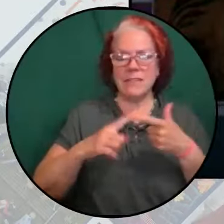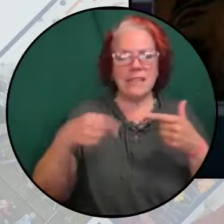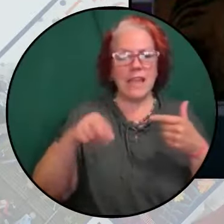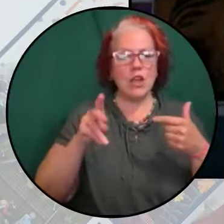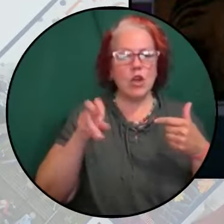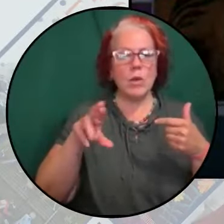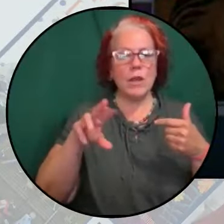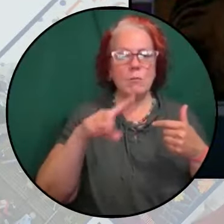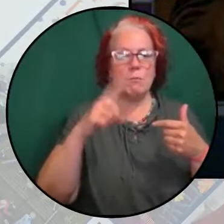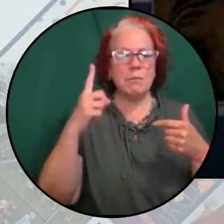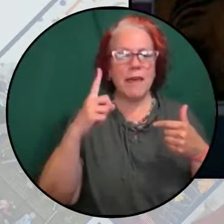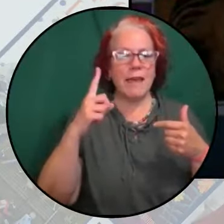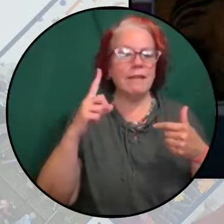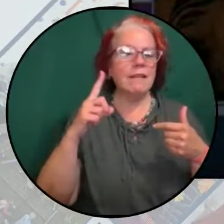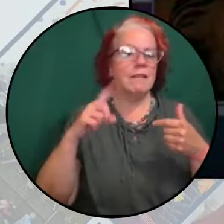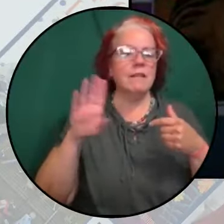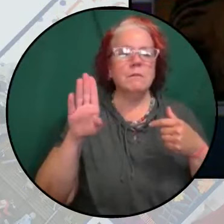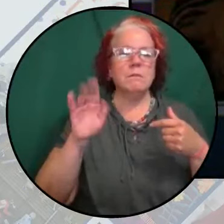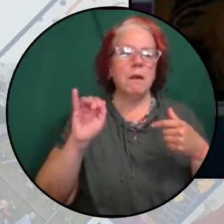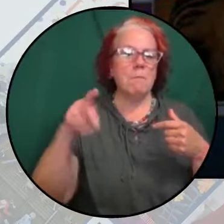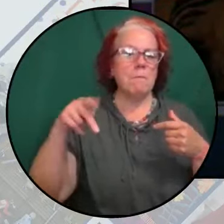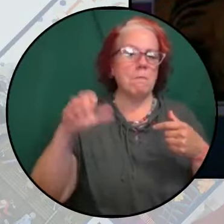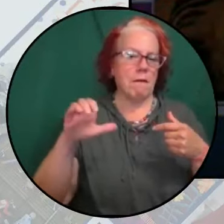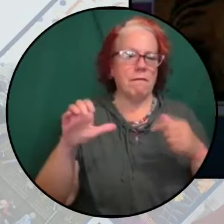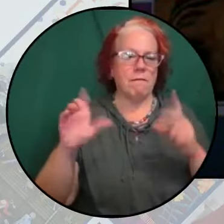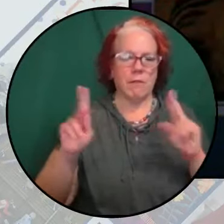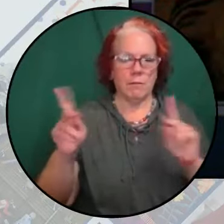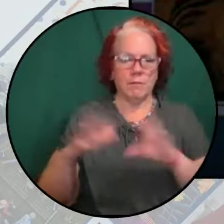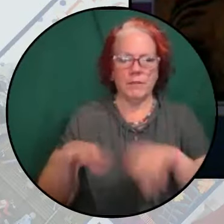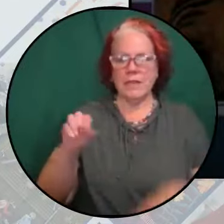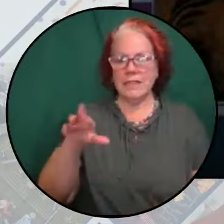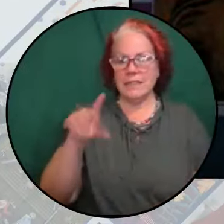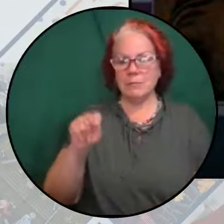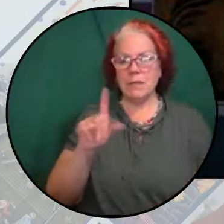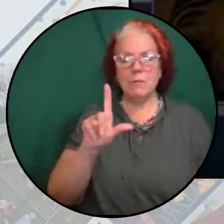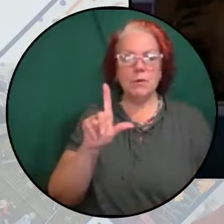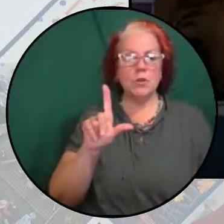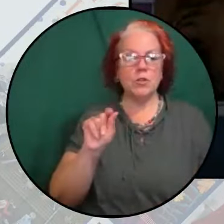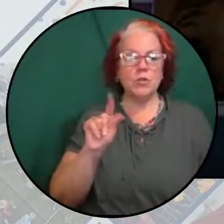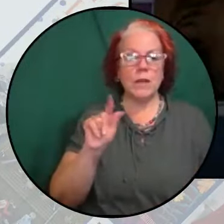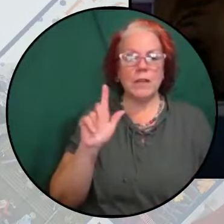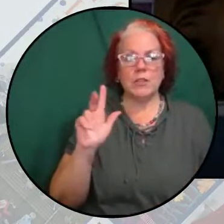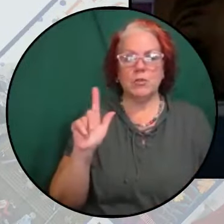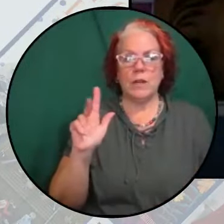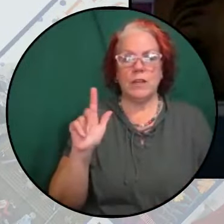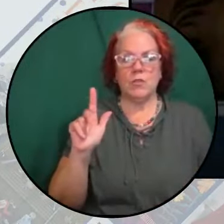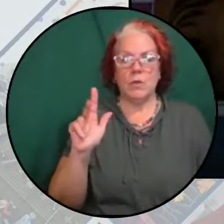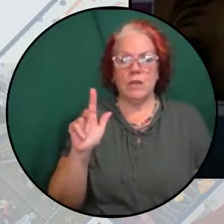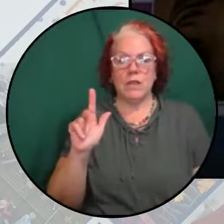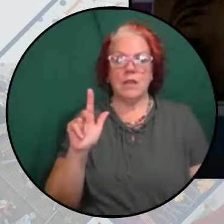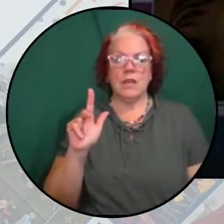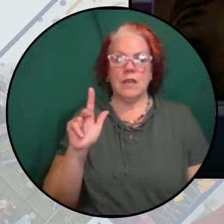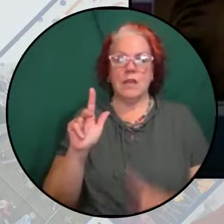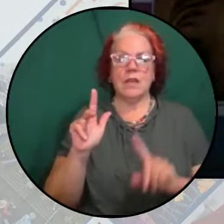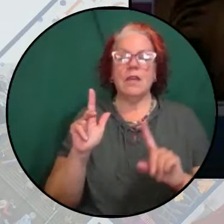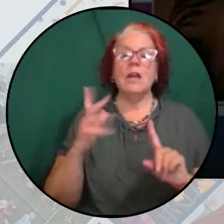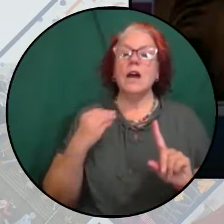and people of color comrades. In September, 2023, a white